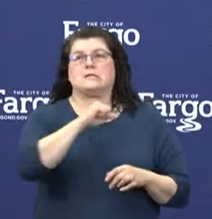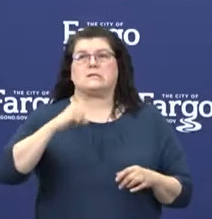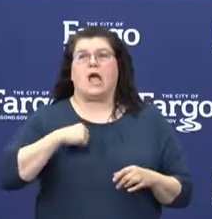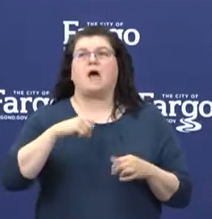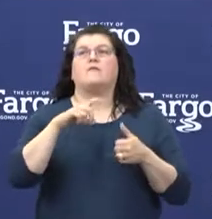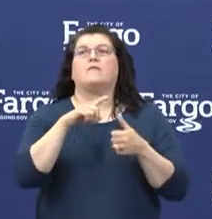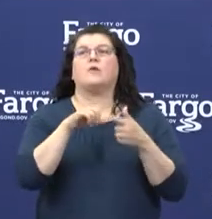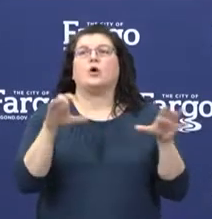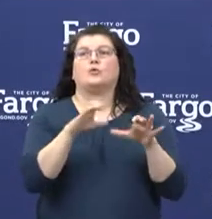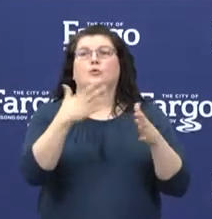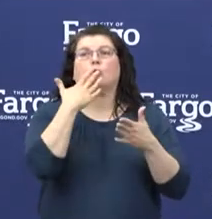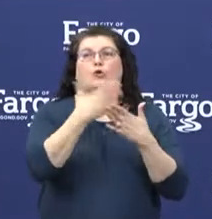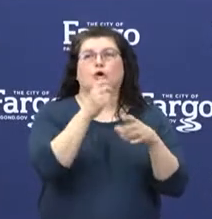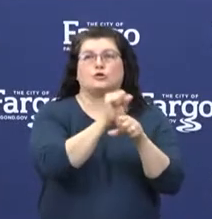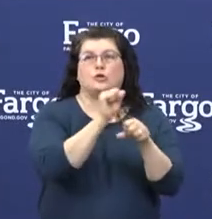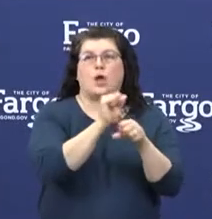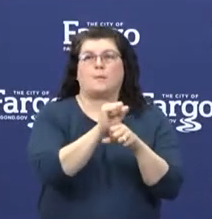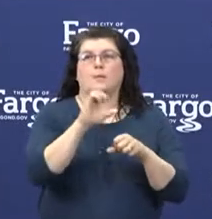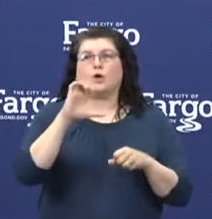continuing a job well done.